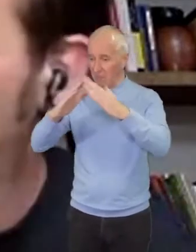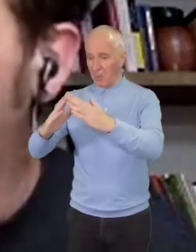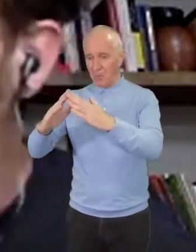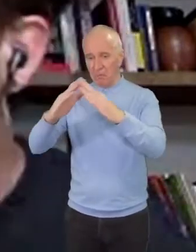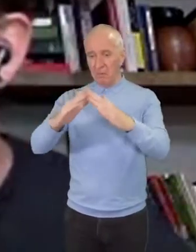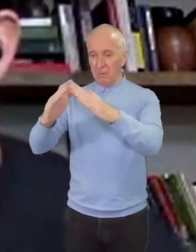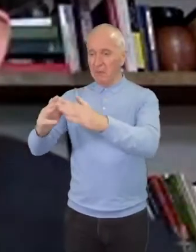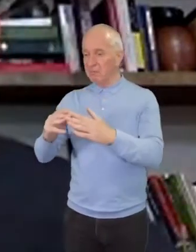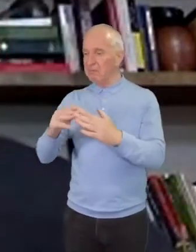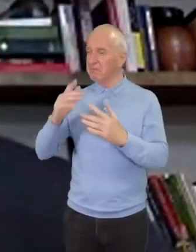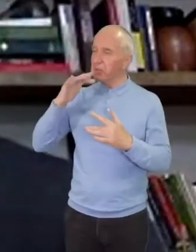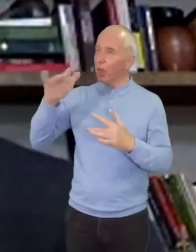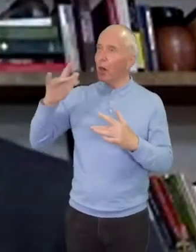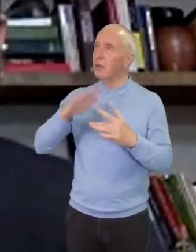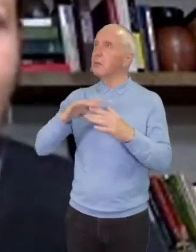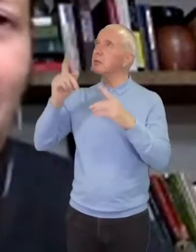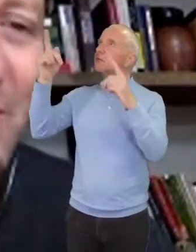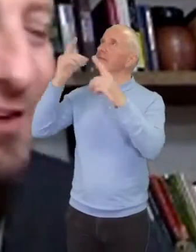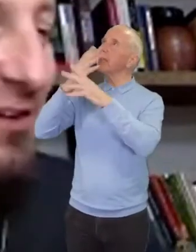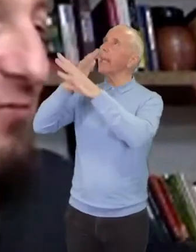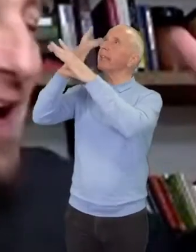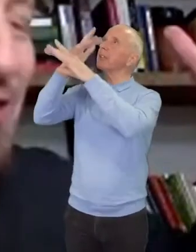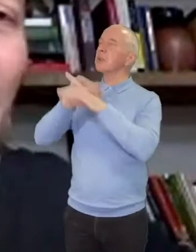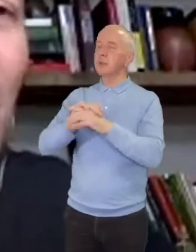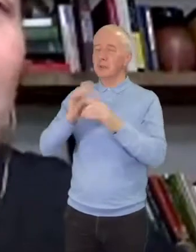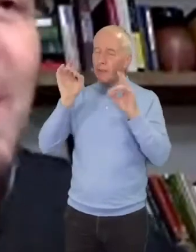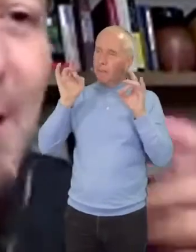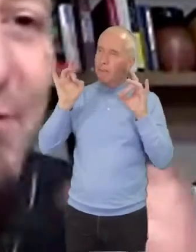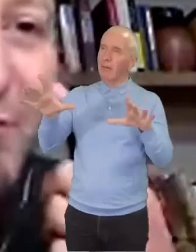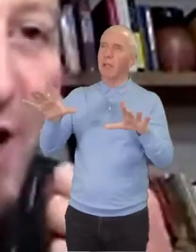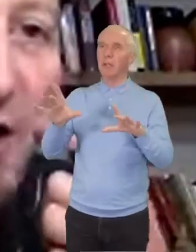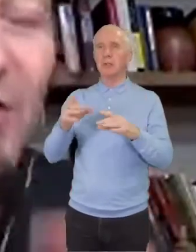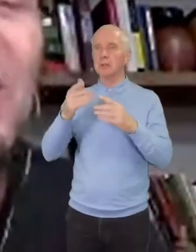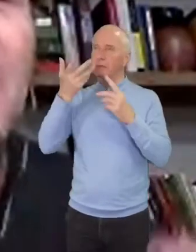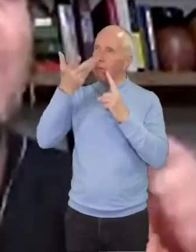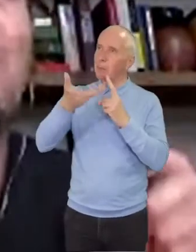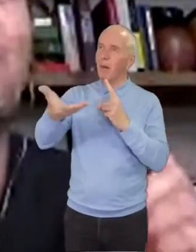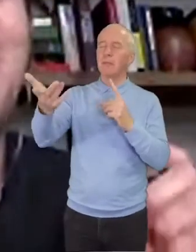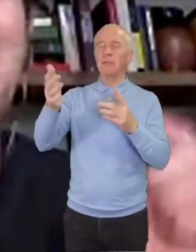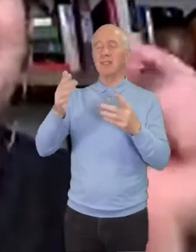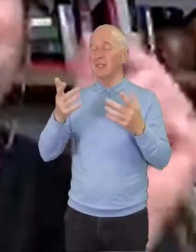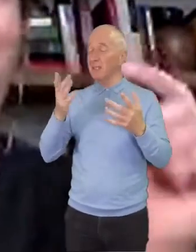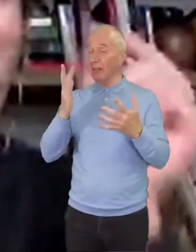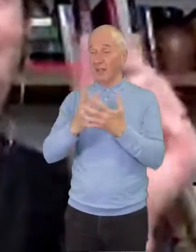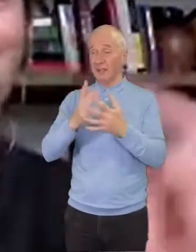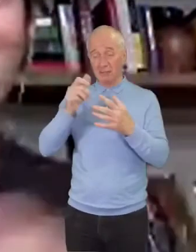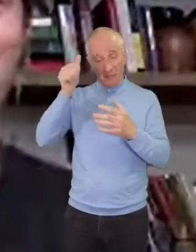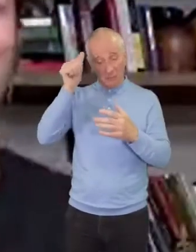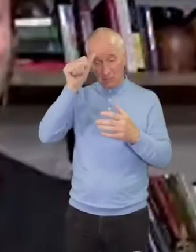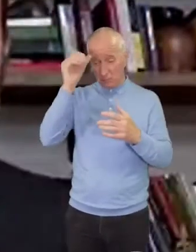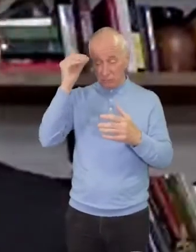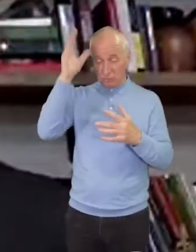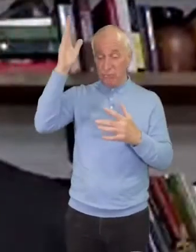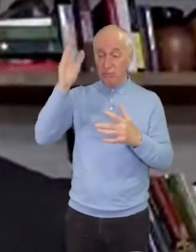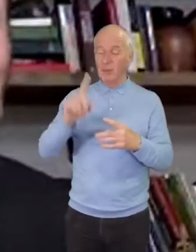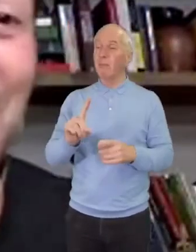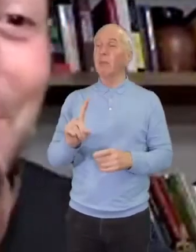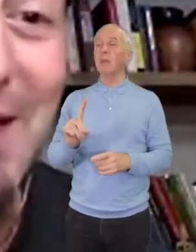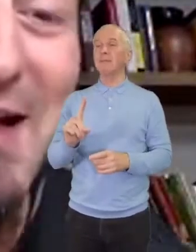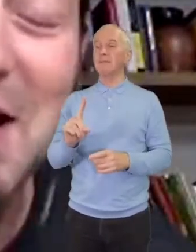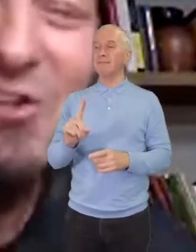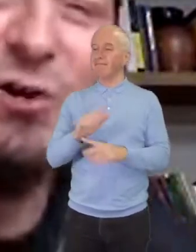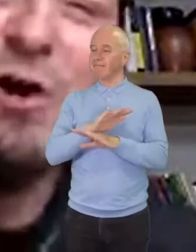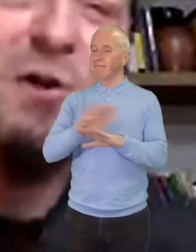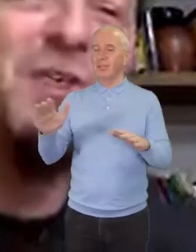and do all sorts of miracles and prophecies and fathom all the depths of knowledge. But if we have not love, not it's